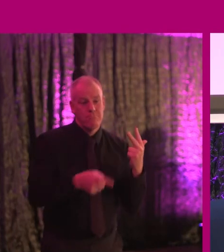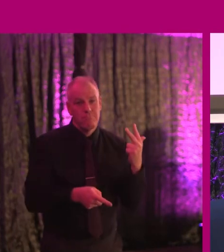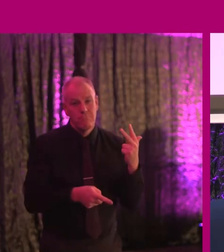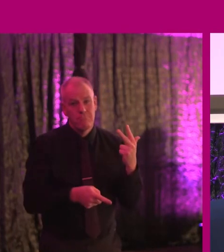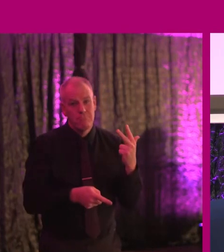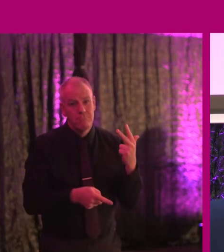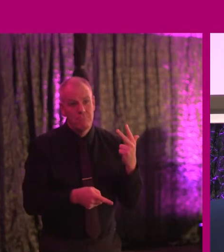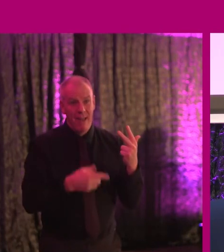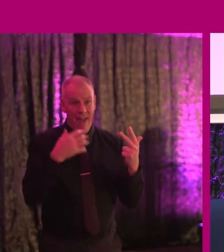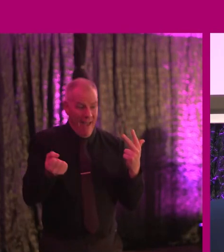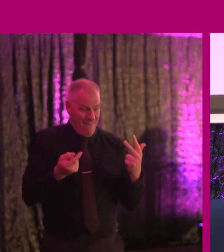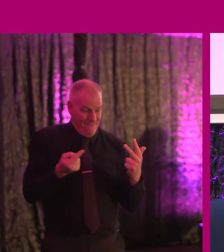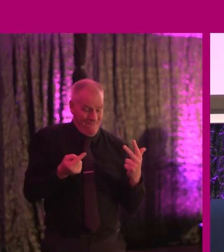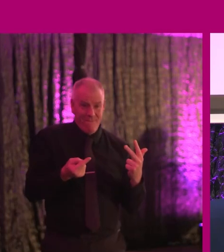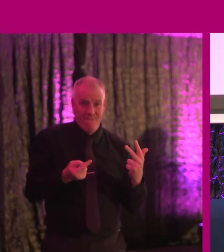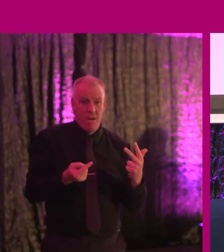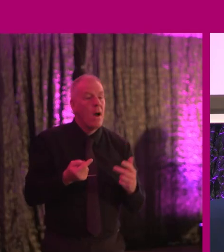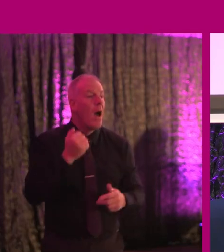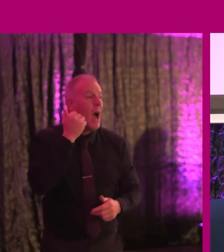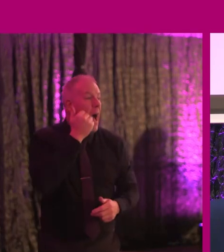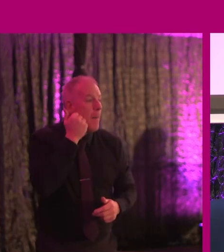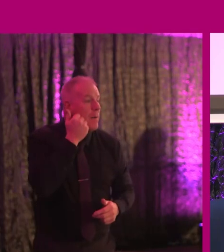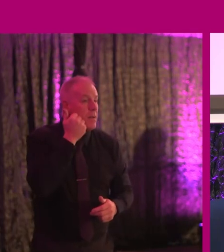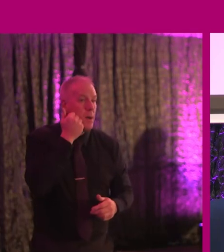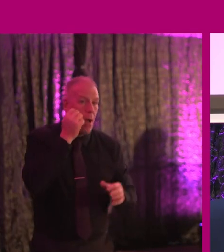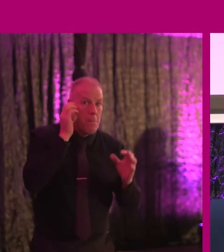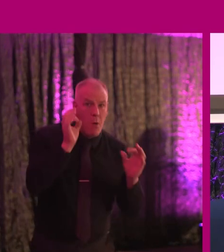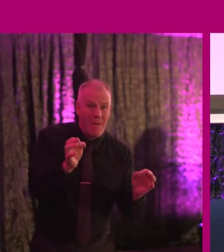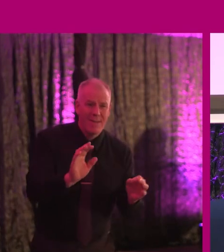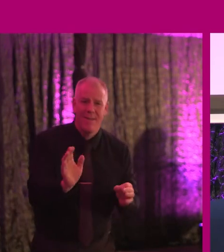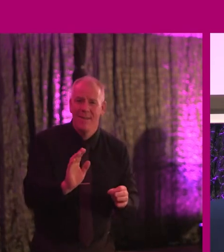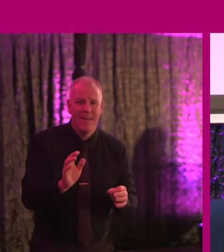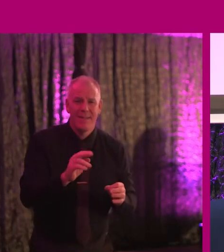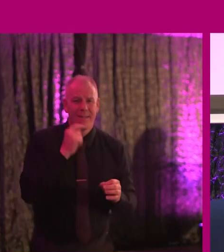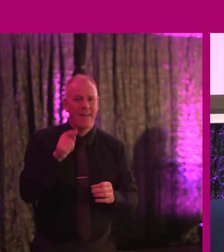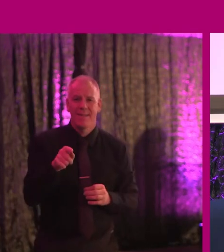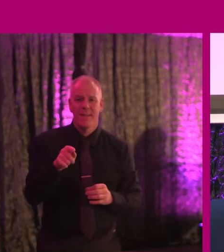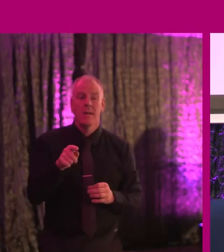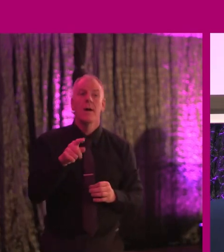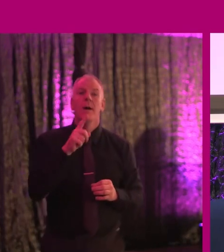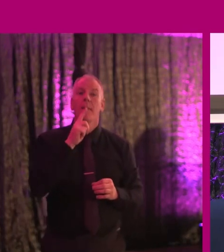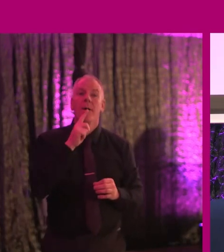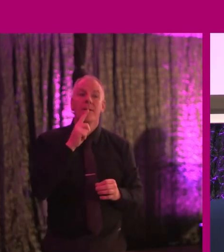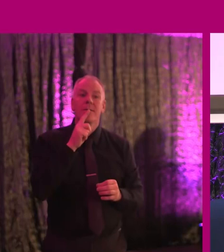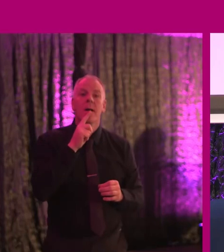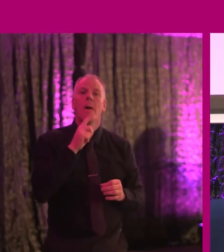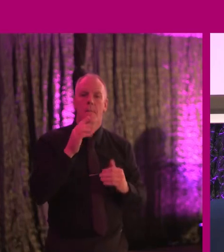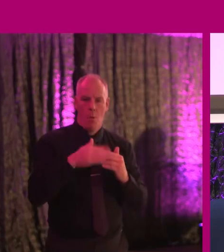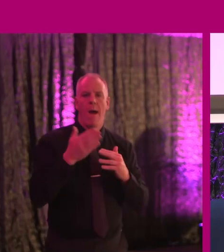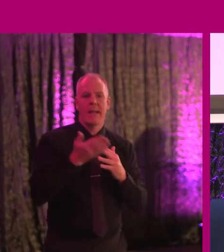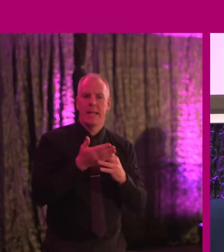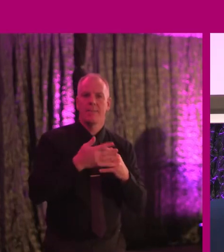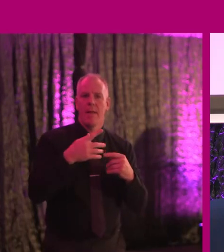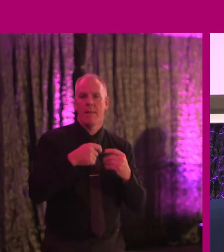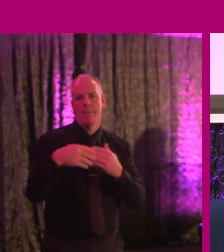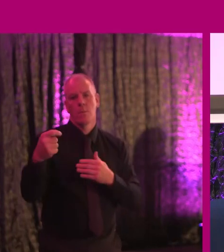So when you have that, like I'm not saying Apple products are absolutely perfect, right? But what they are is more accessible than